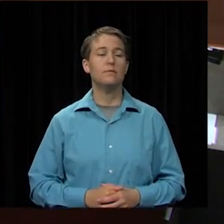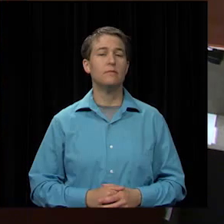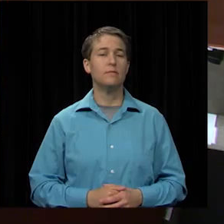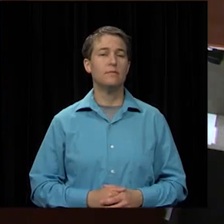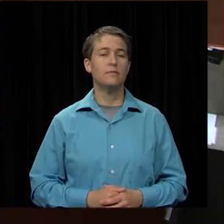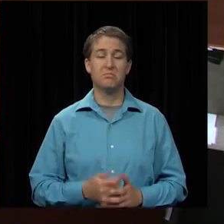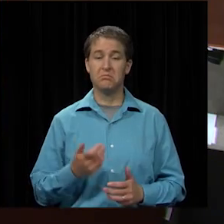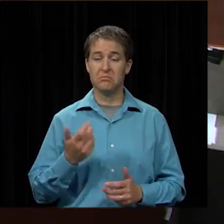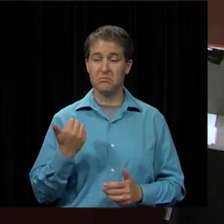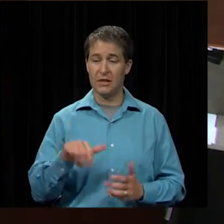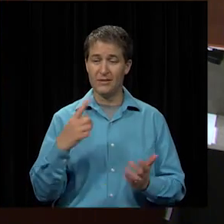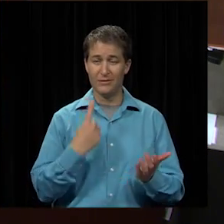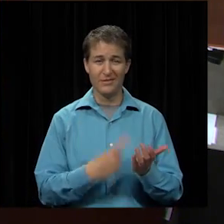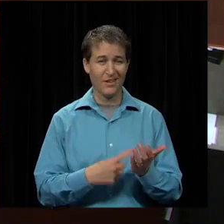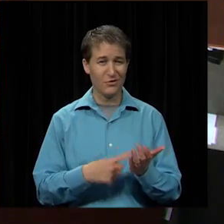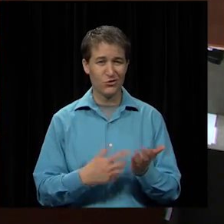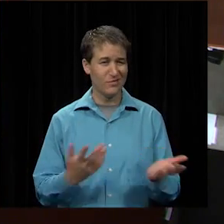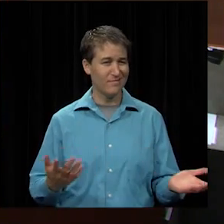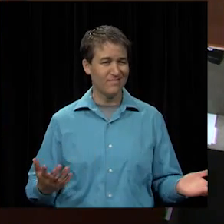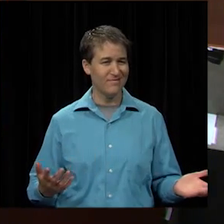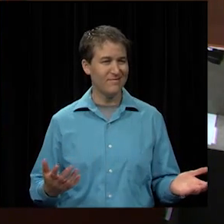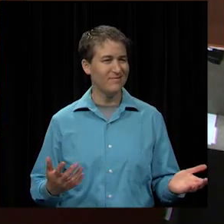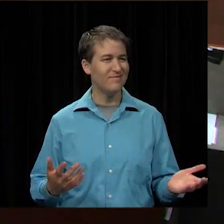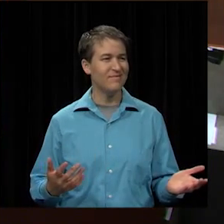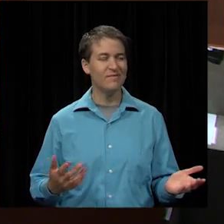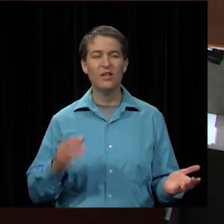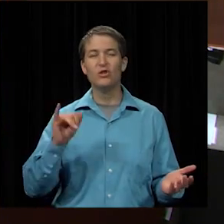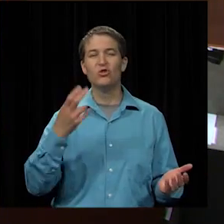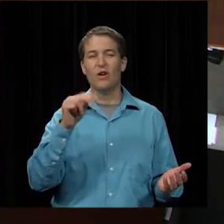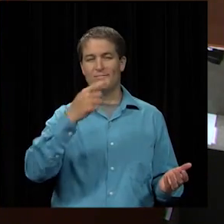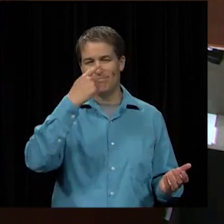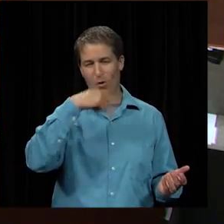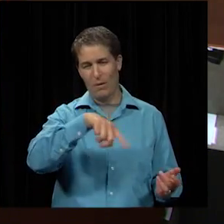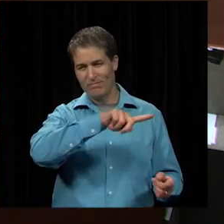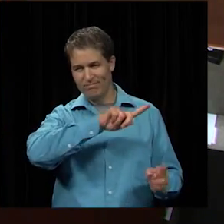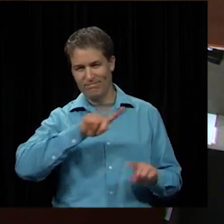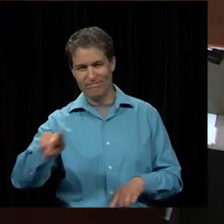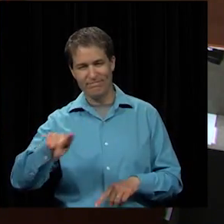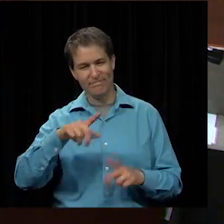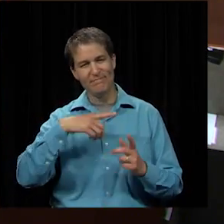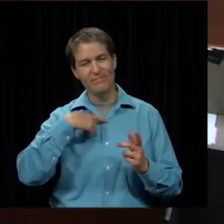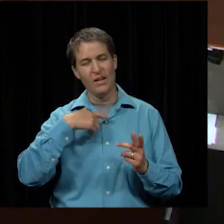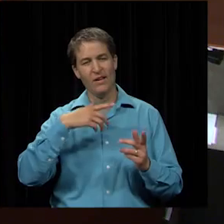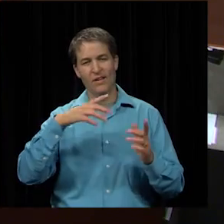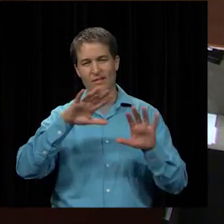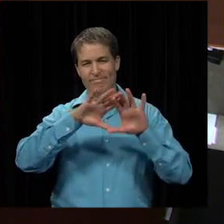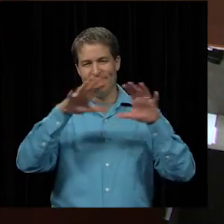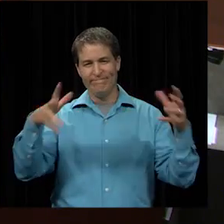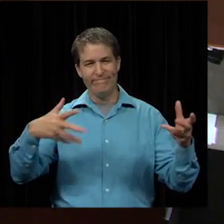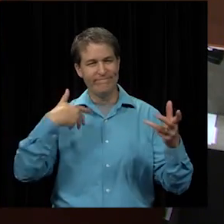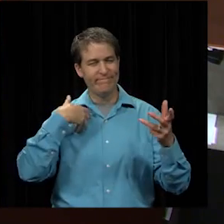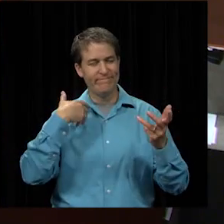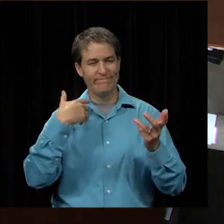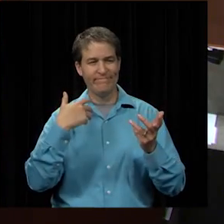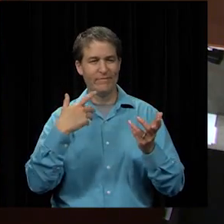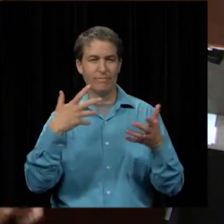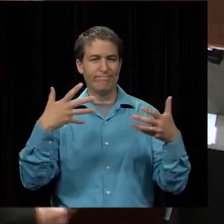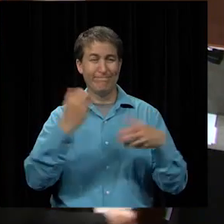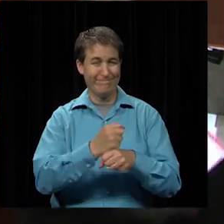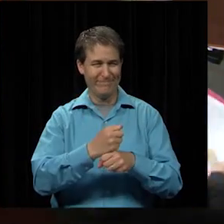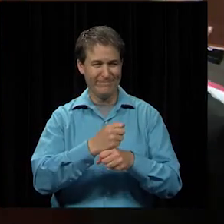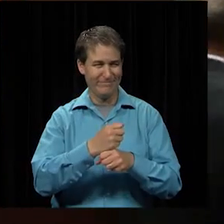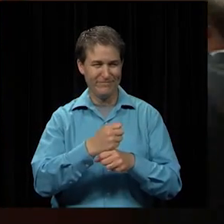any discussion on this john would you like to come and just give an umbrella overview cliff notes version